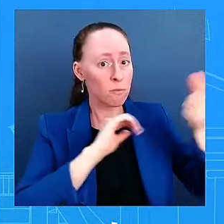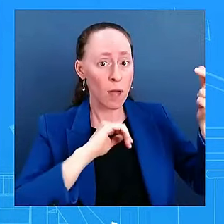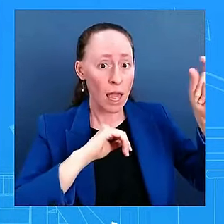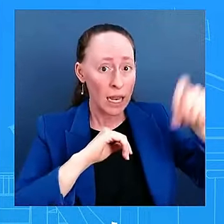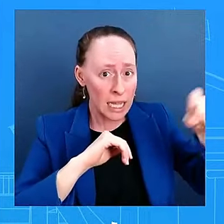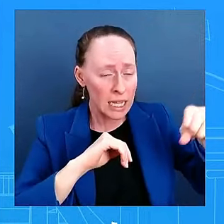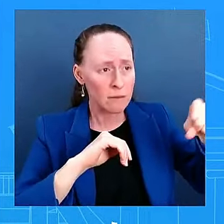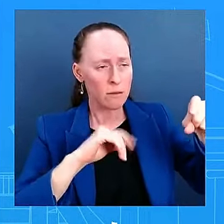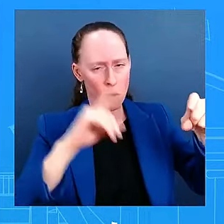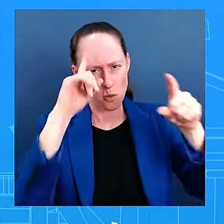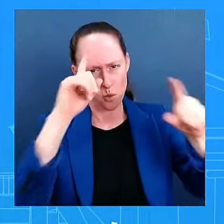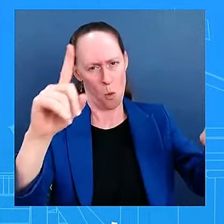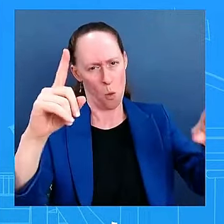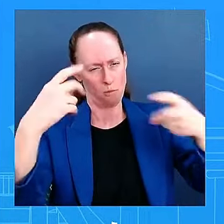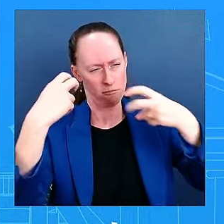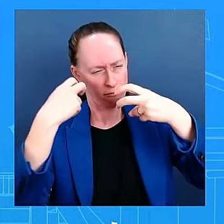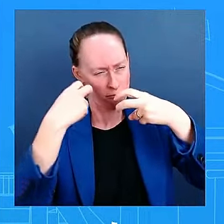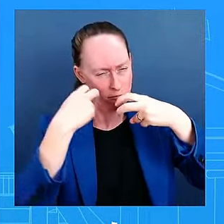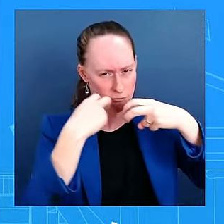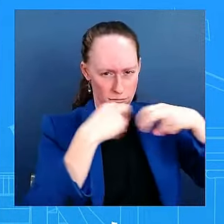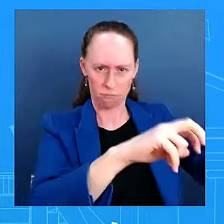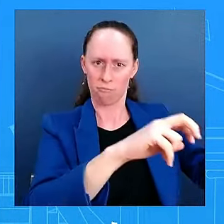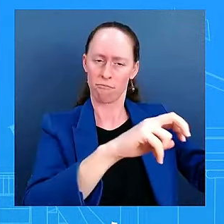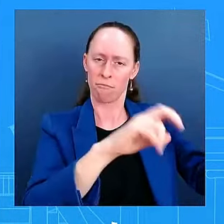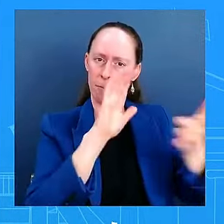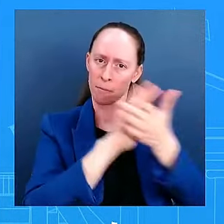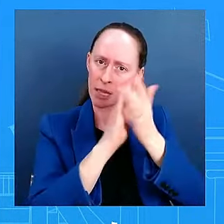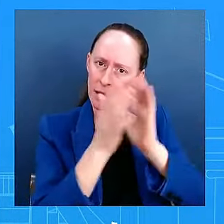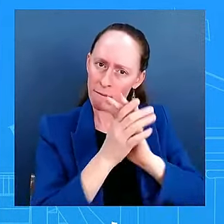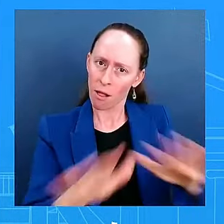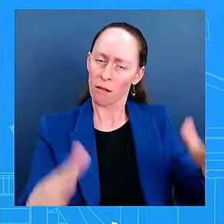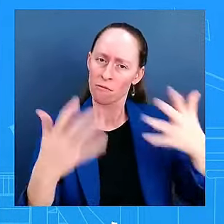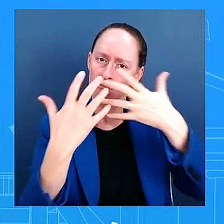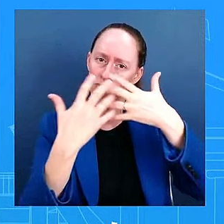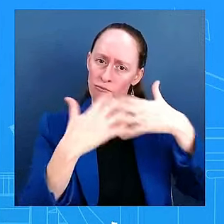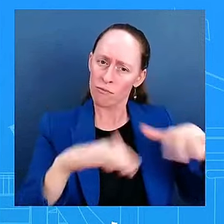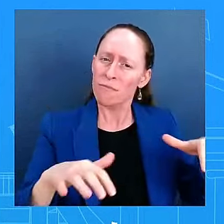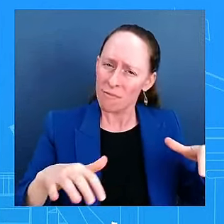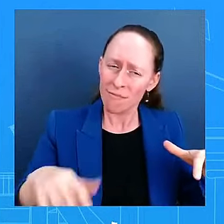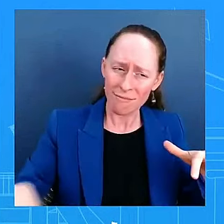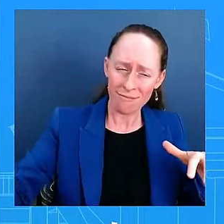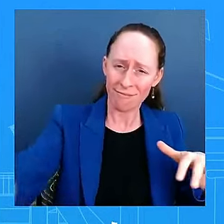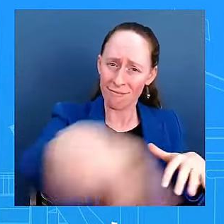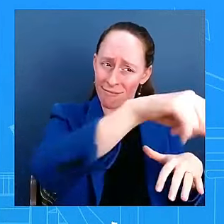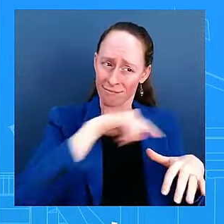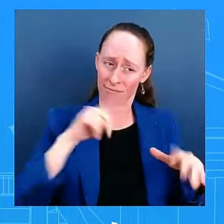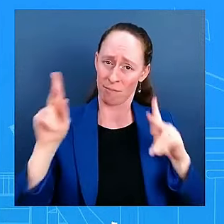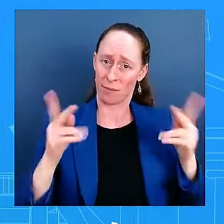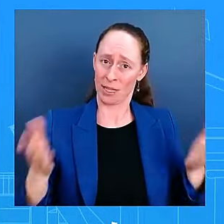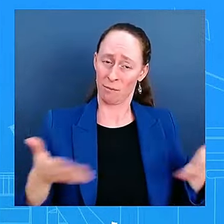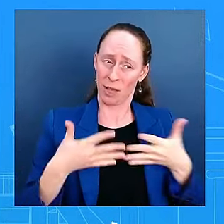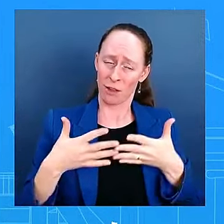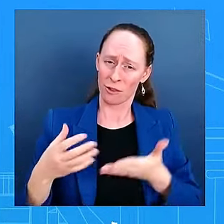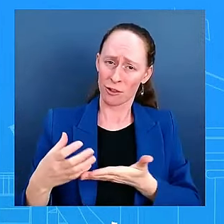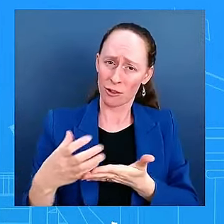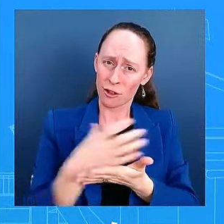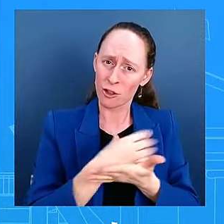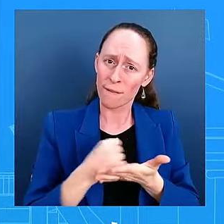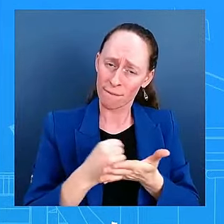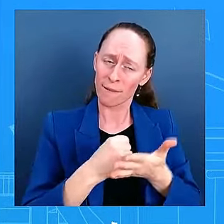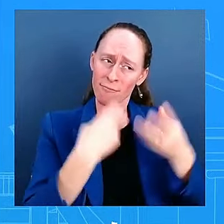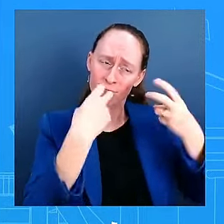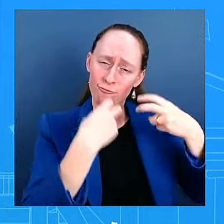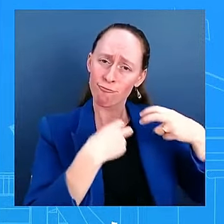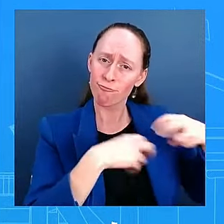That is what the American people deserve. He also spoke with the Vice President to congratulate her